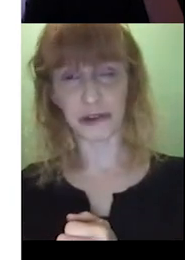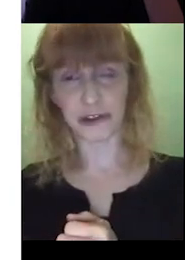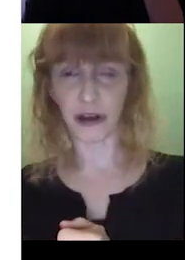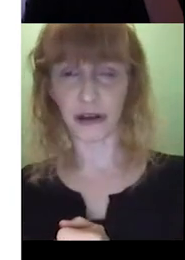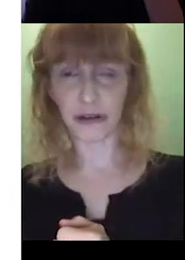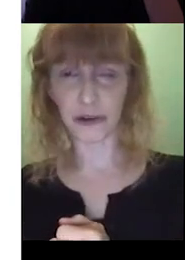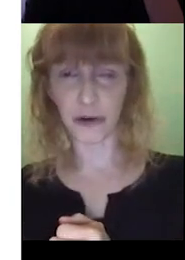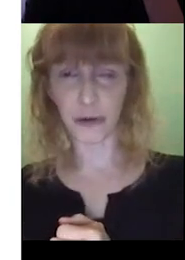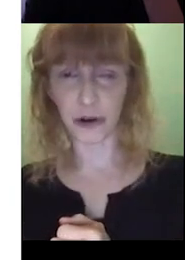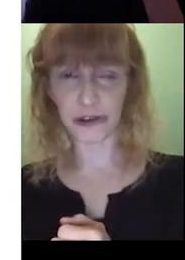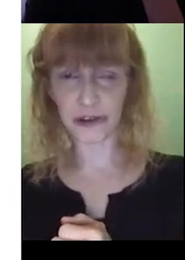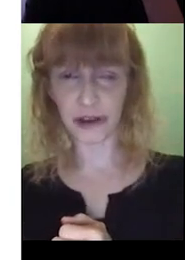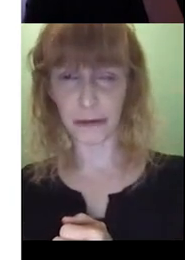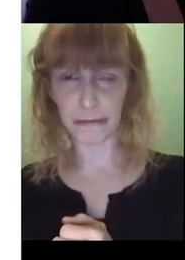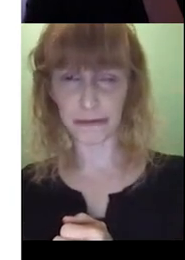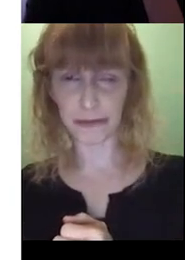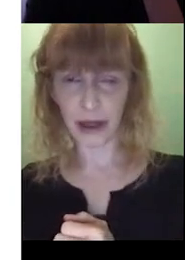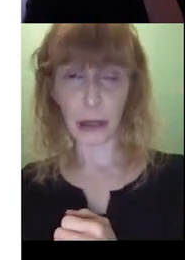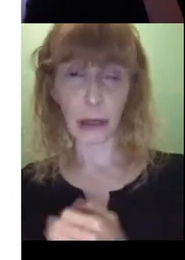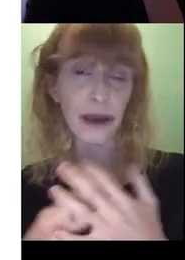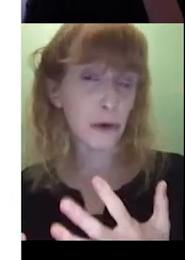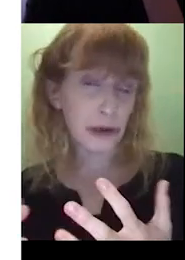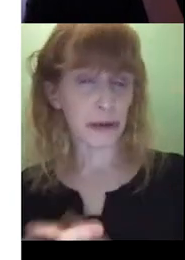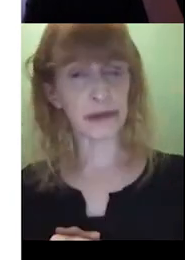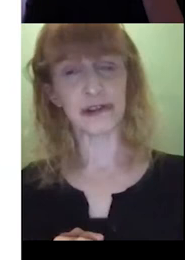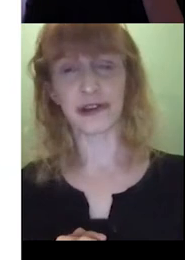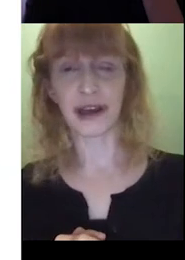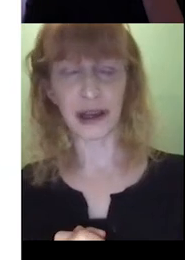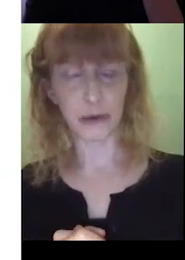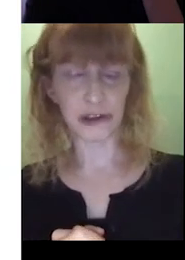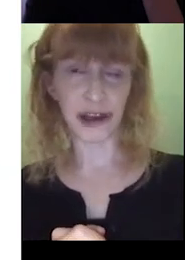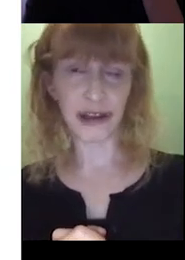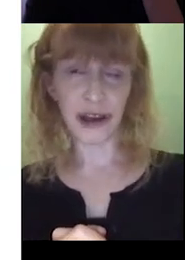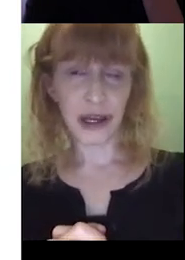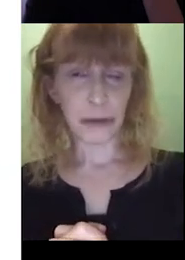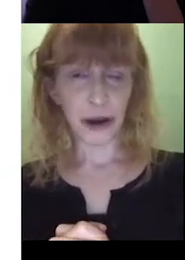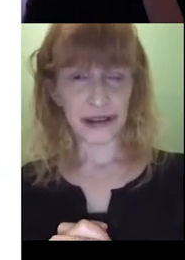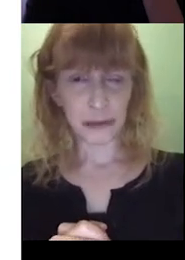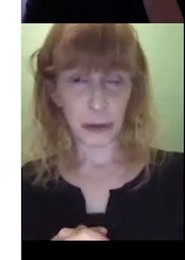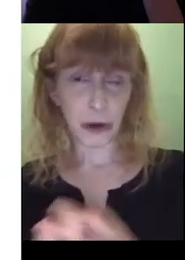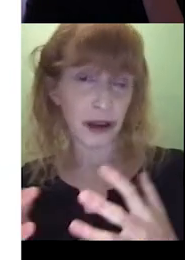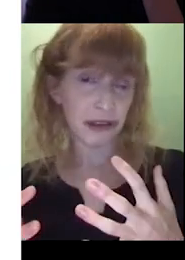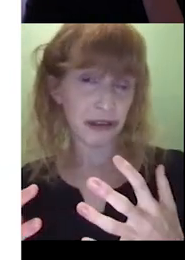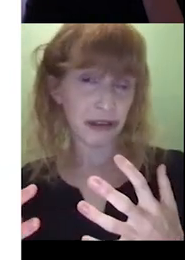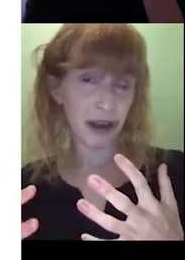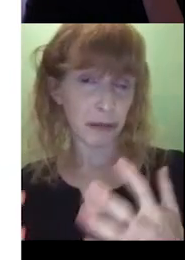skills of the child or what level we might be pitching our language at, might